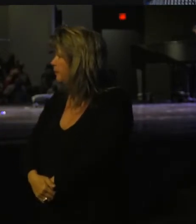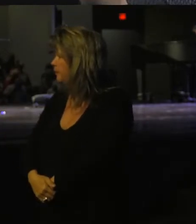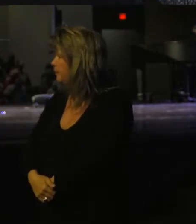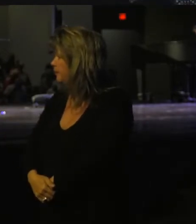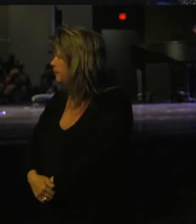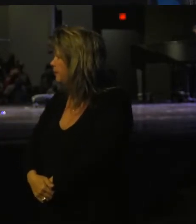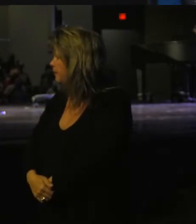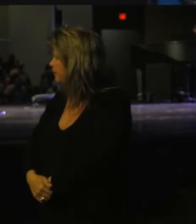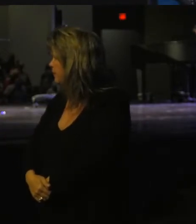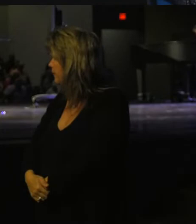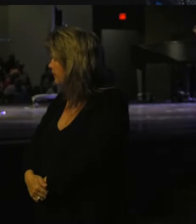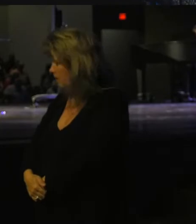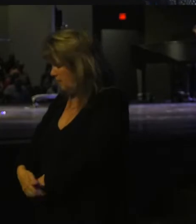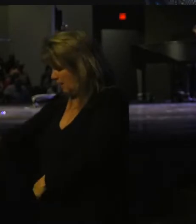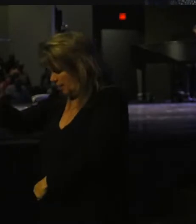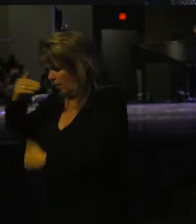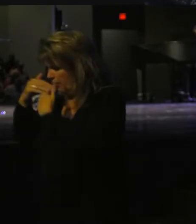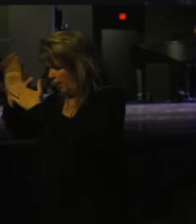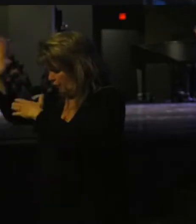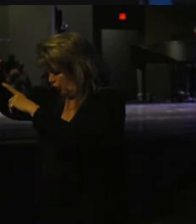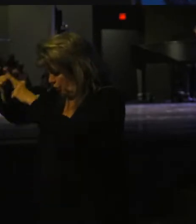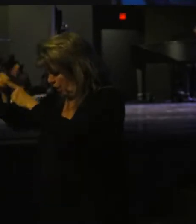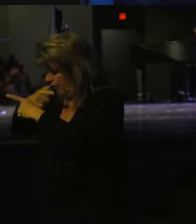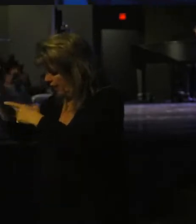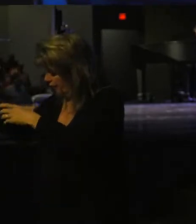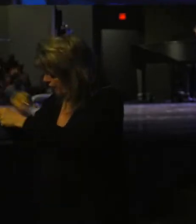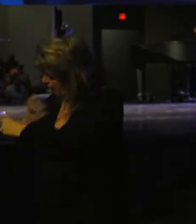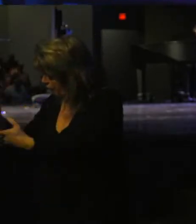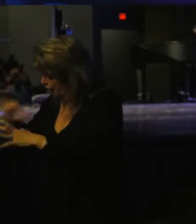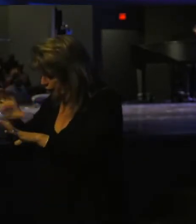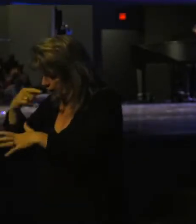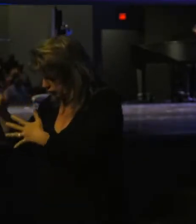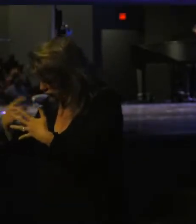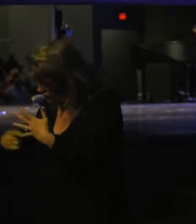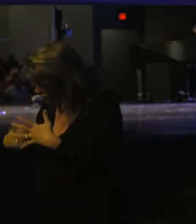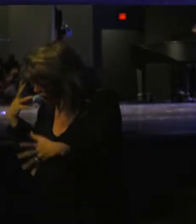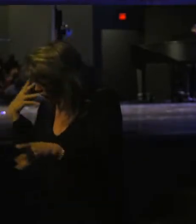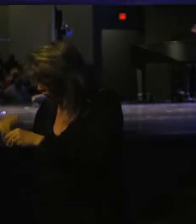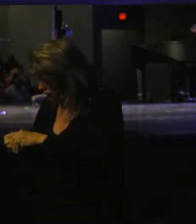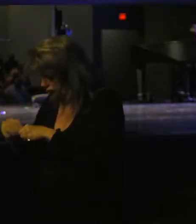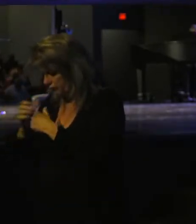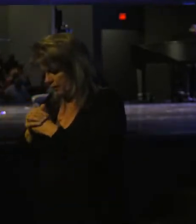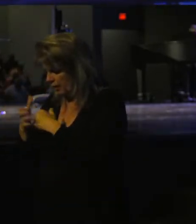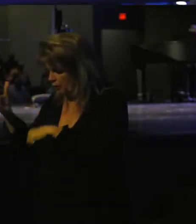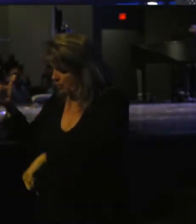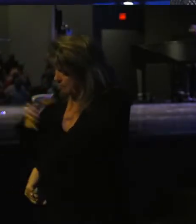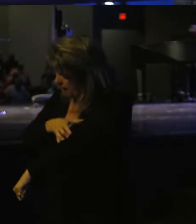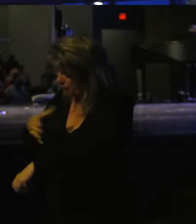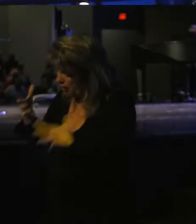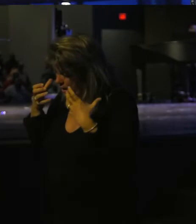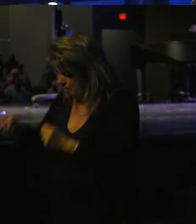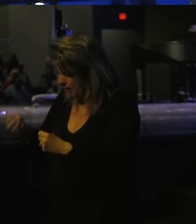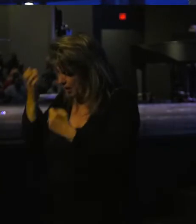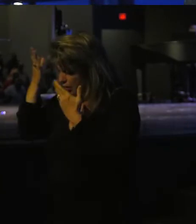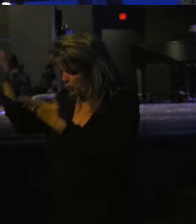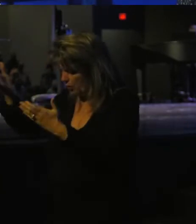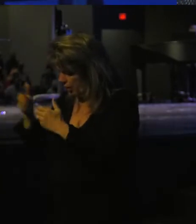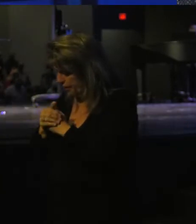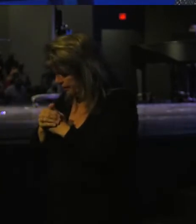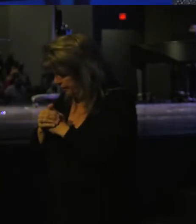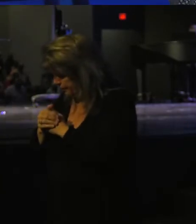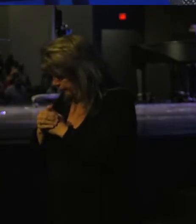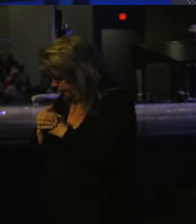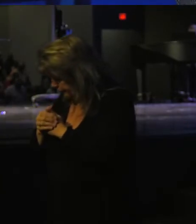Dear God, I thank you for your word. I thank you for all you've done. God, thank you for just how powerful and almighty you are. God, I thank you for this altar.